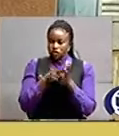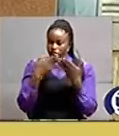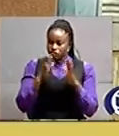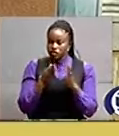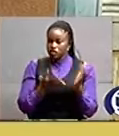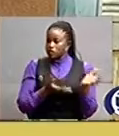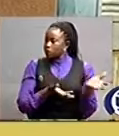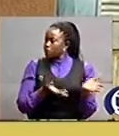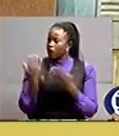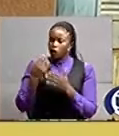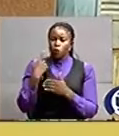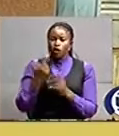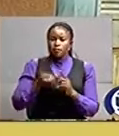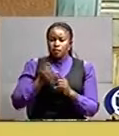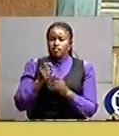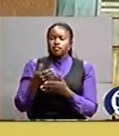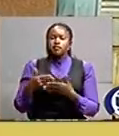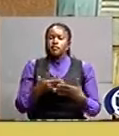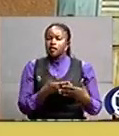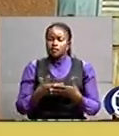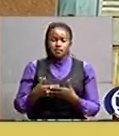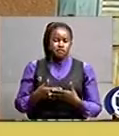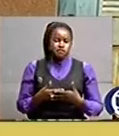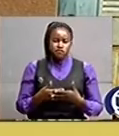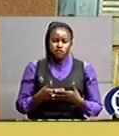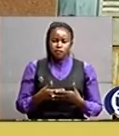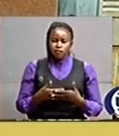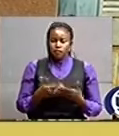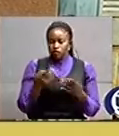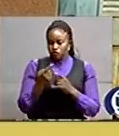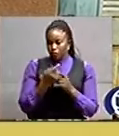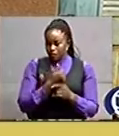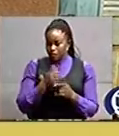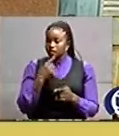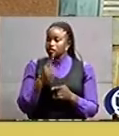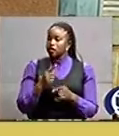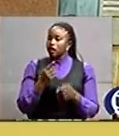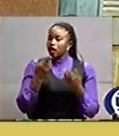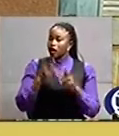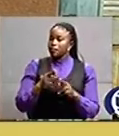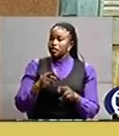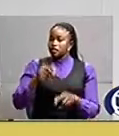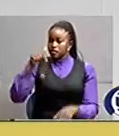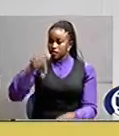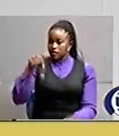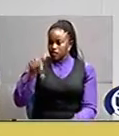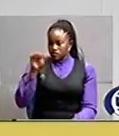kid from his mother which they say happened at 7 pm on thursday